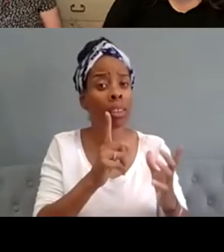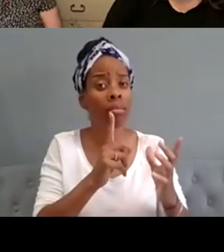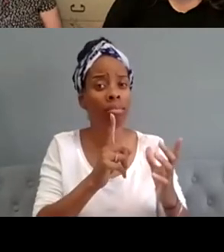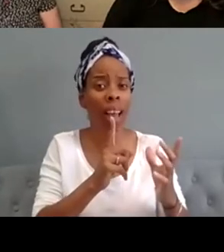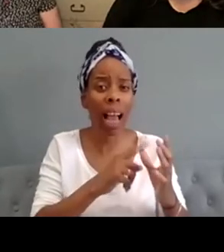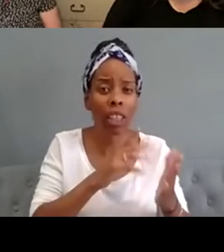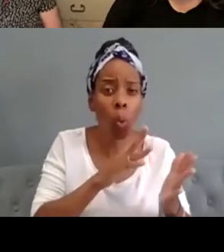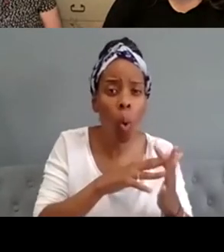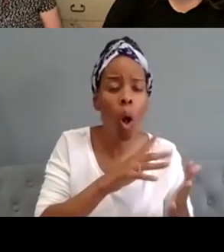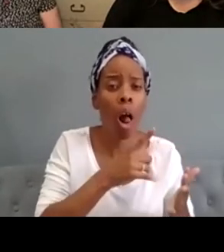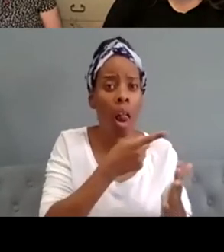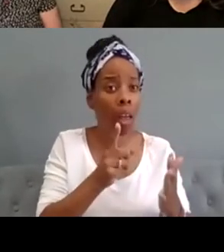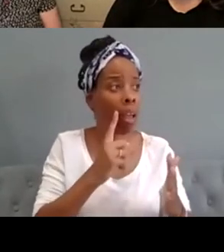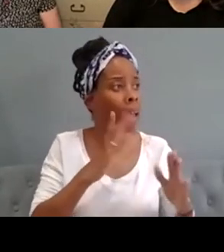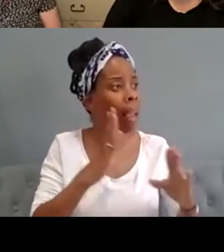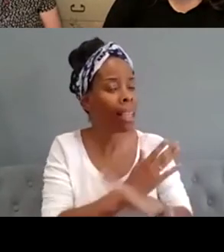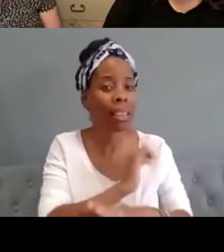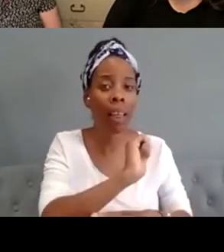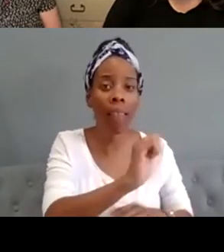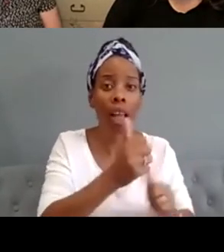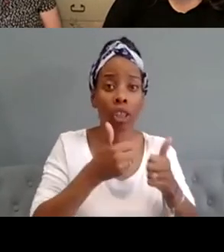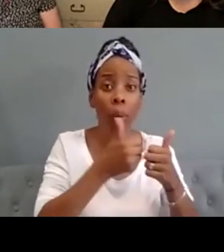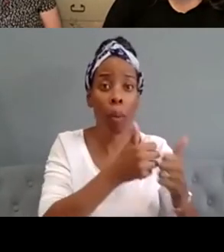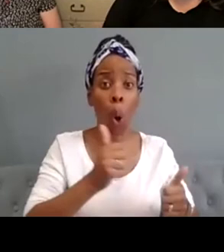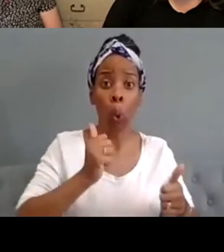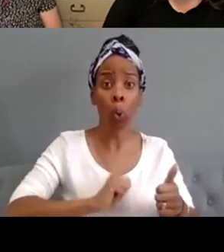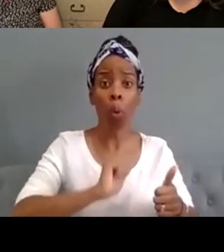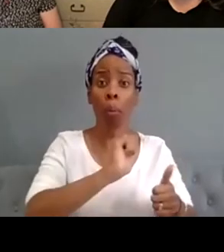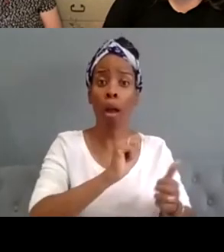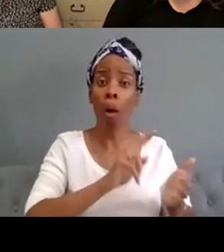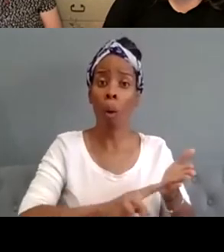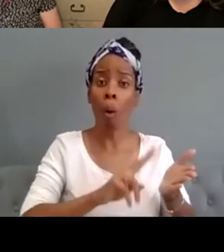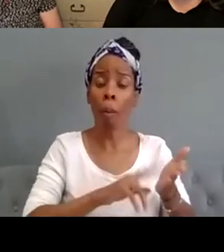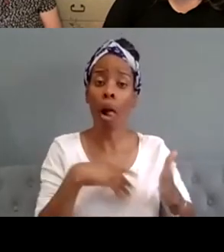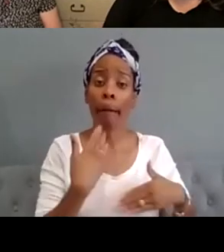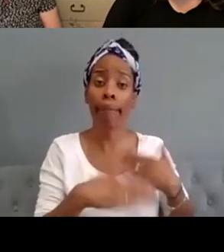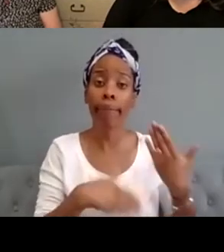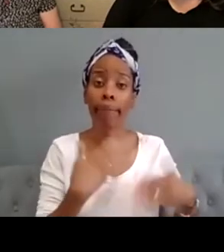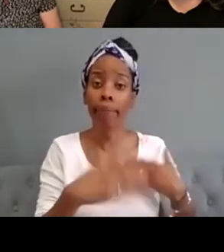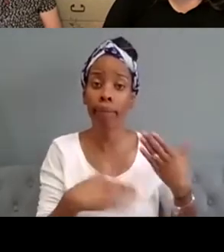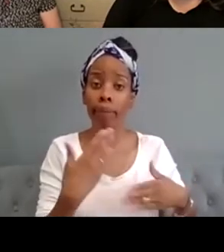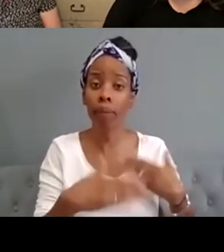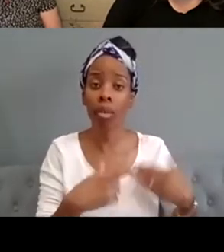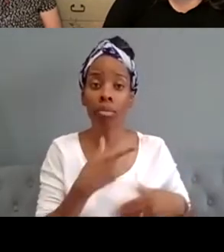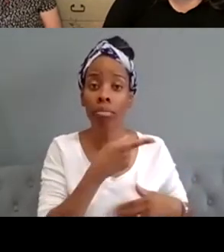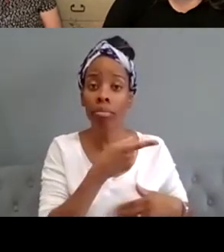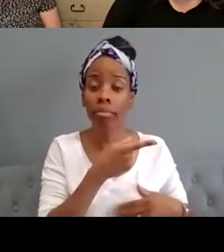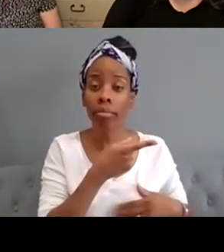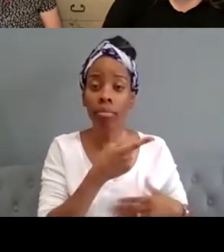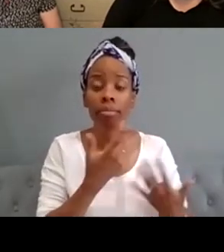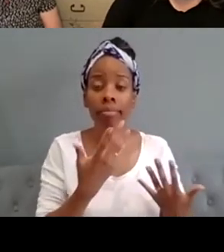because it's just assumed that that's normality it's just assumed that that because people